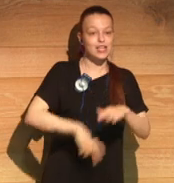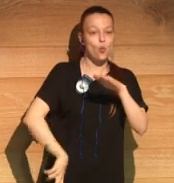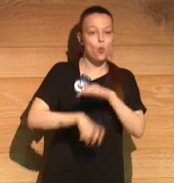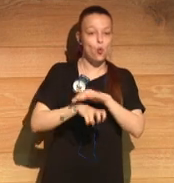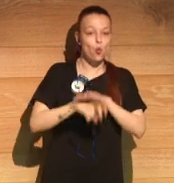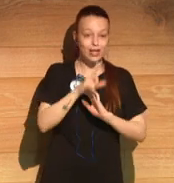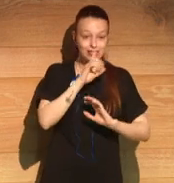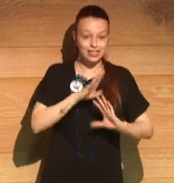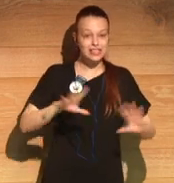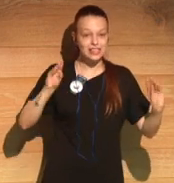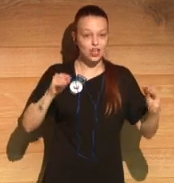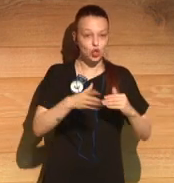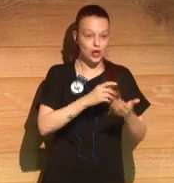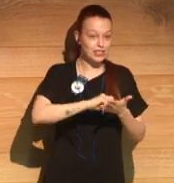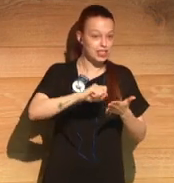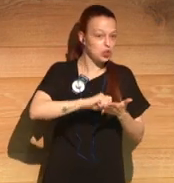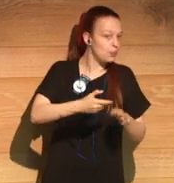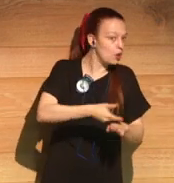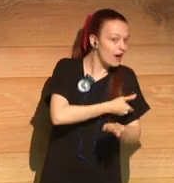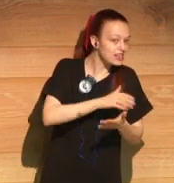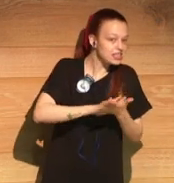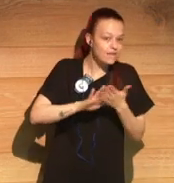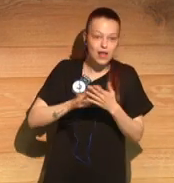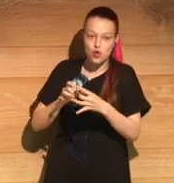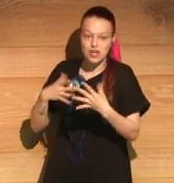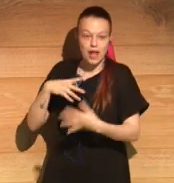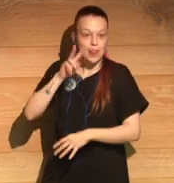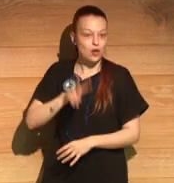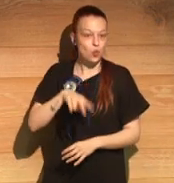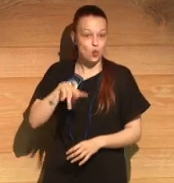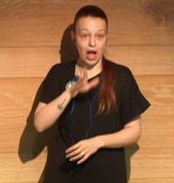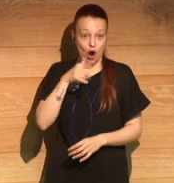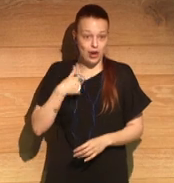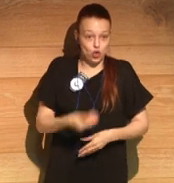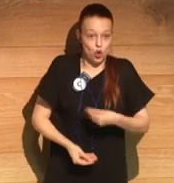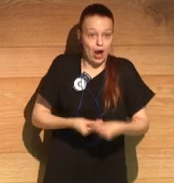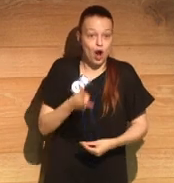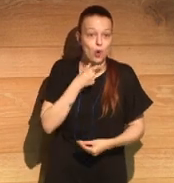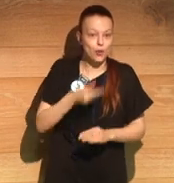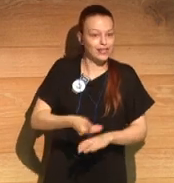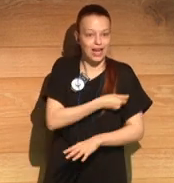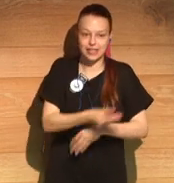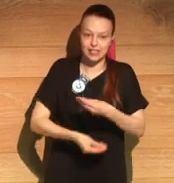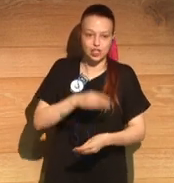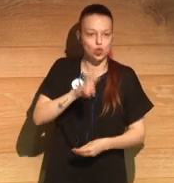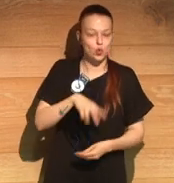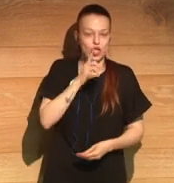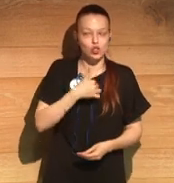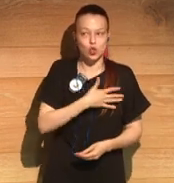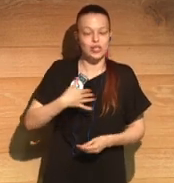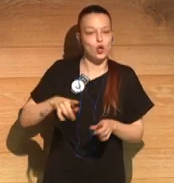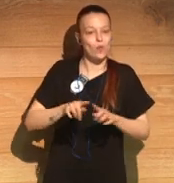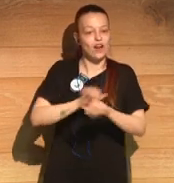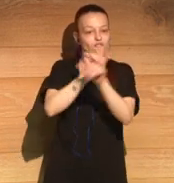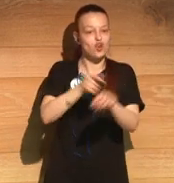that before. And it does kind of free up the brain a little bit to to write in a completely different way. You mentioned the novel that's coming